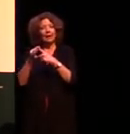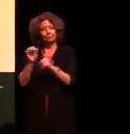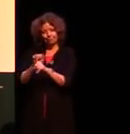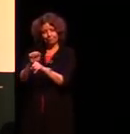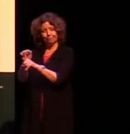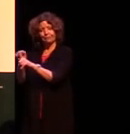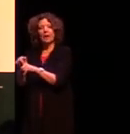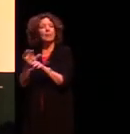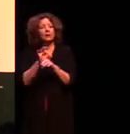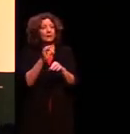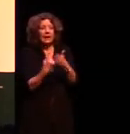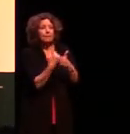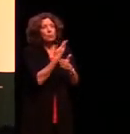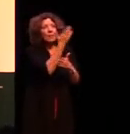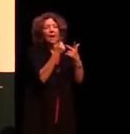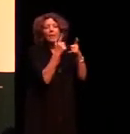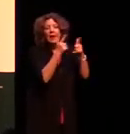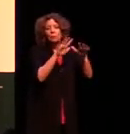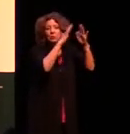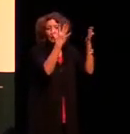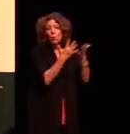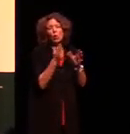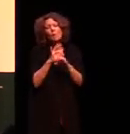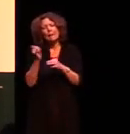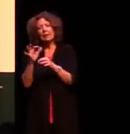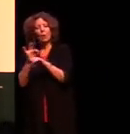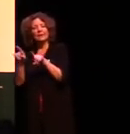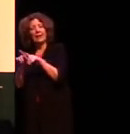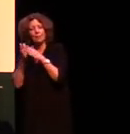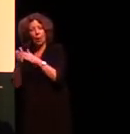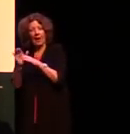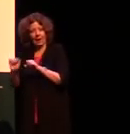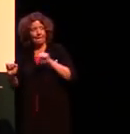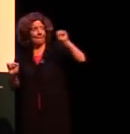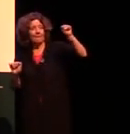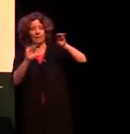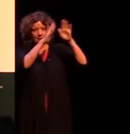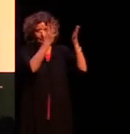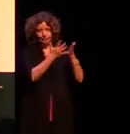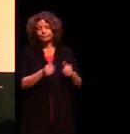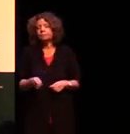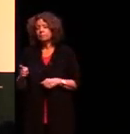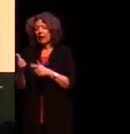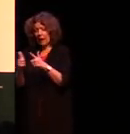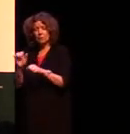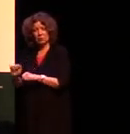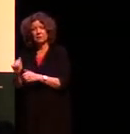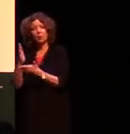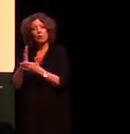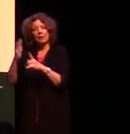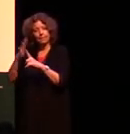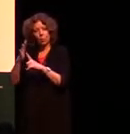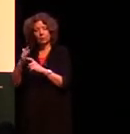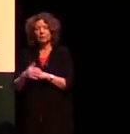in the world or we don't find in quite the same way and so therefore these languages are really important